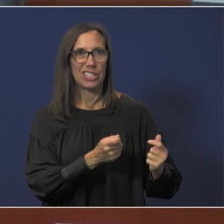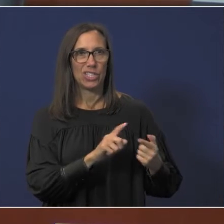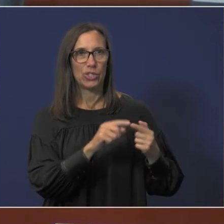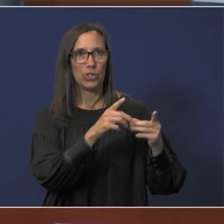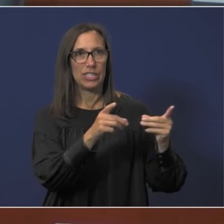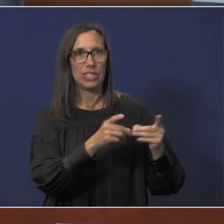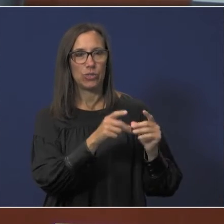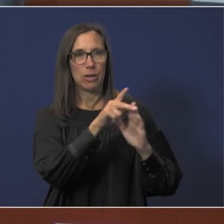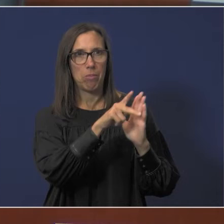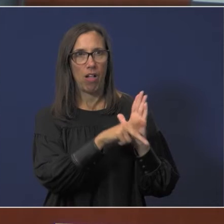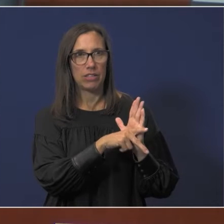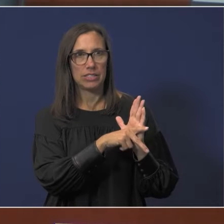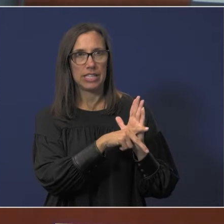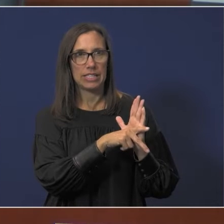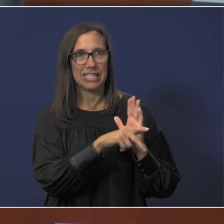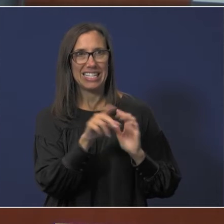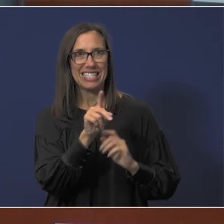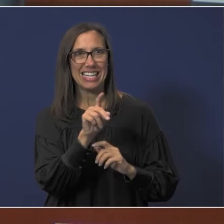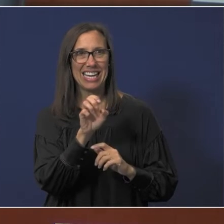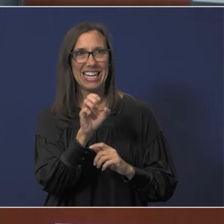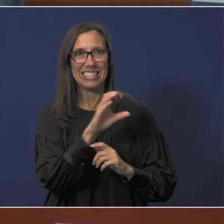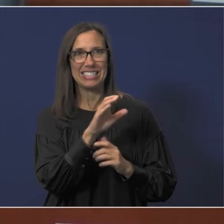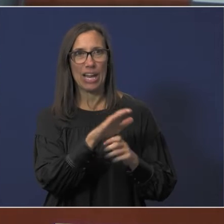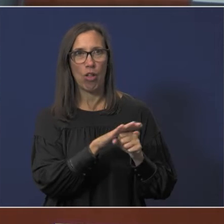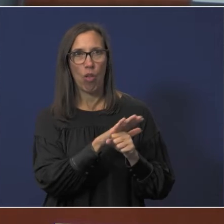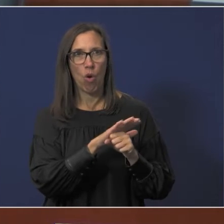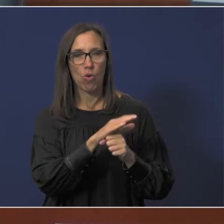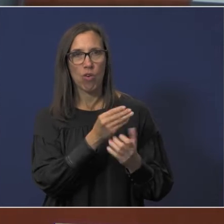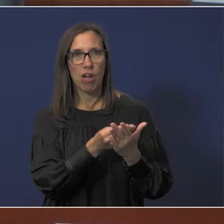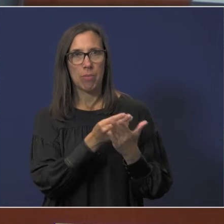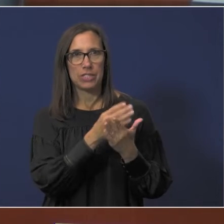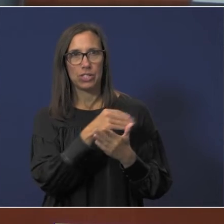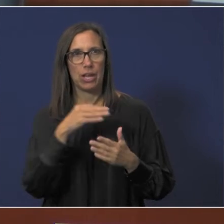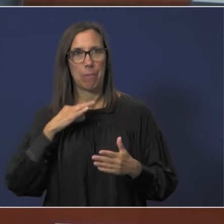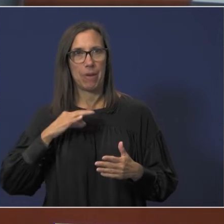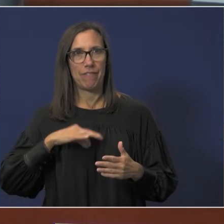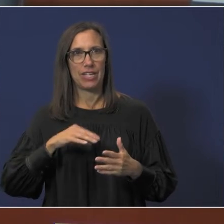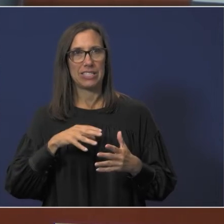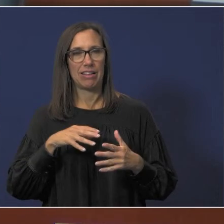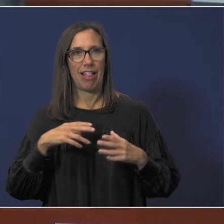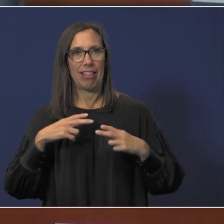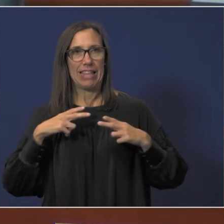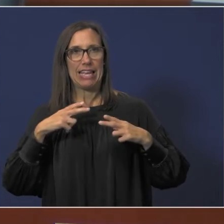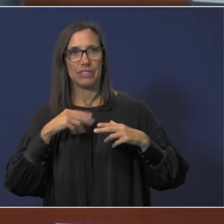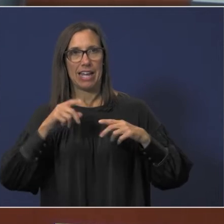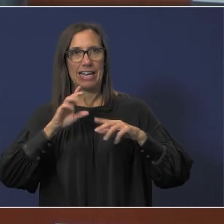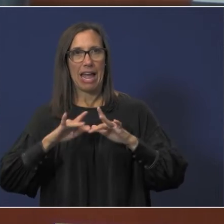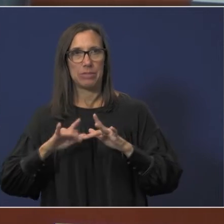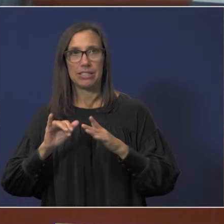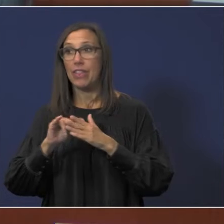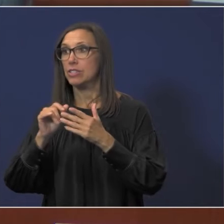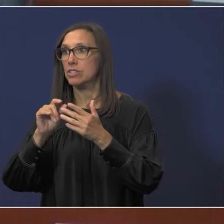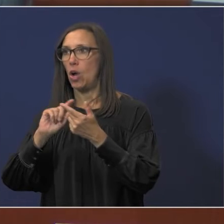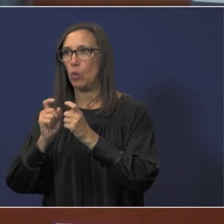district policies dec local compensation and benefits leaves and absences this is a revision